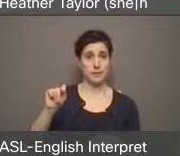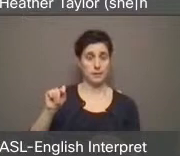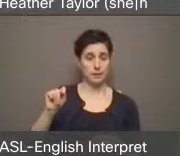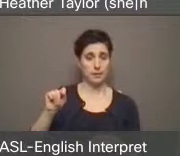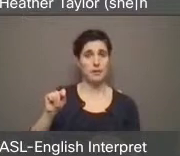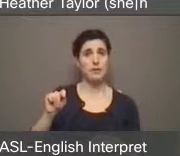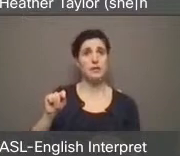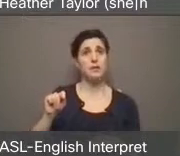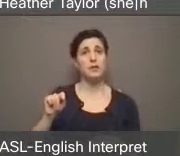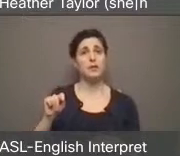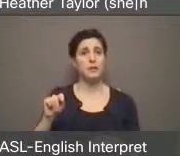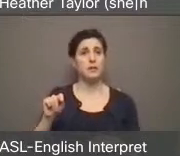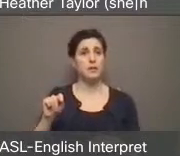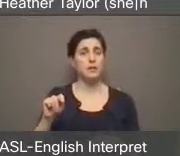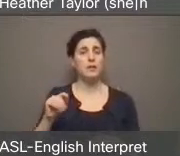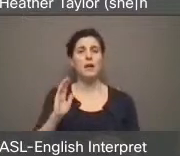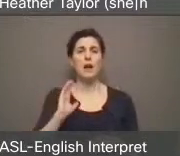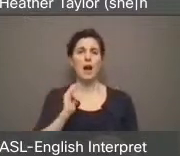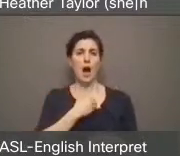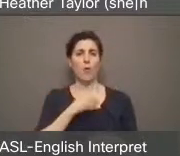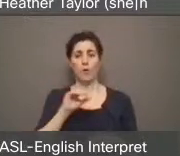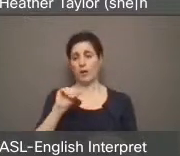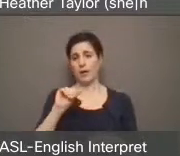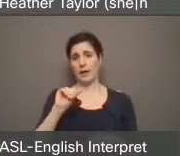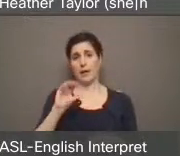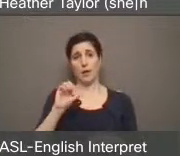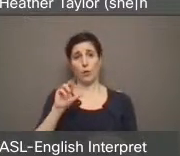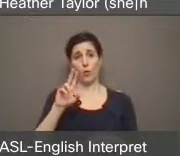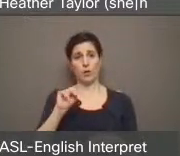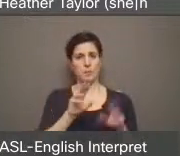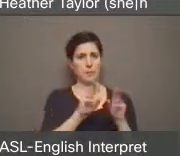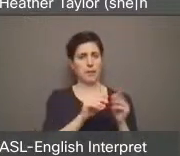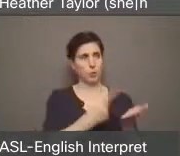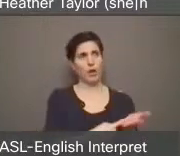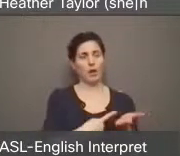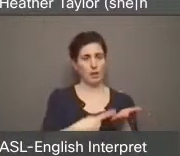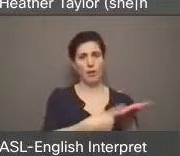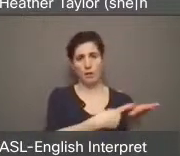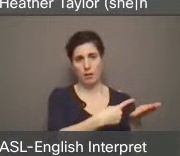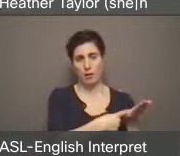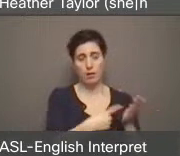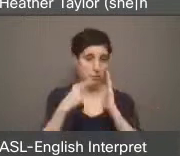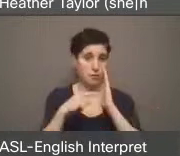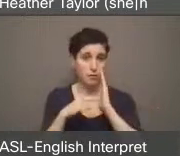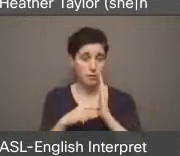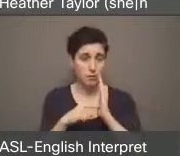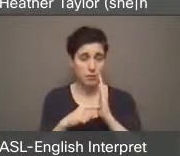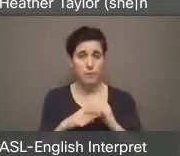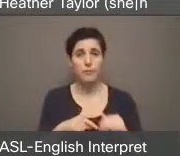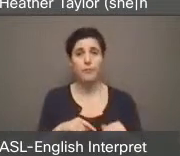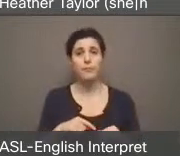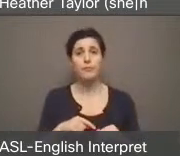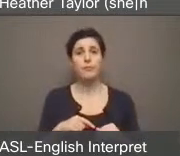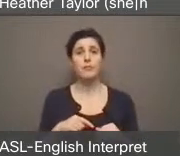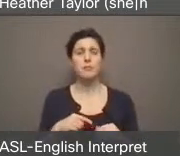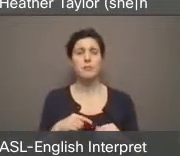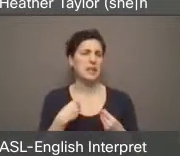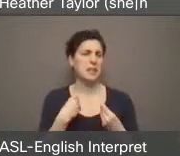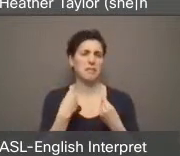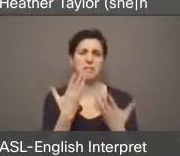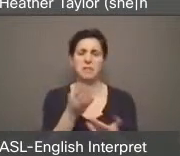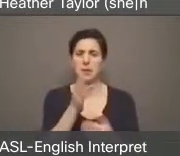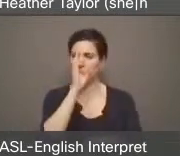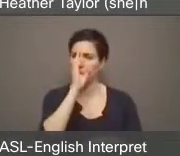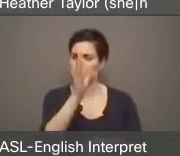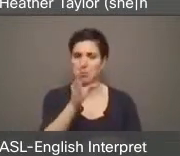discussed in our ACORN meetings. For example, to bring things right down to earth and right into